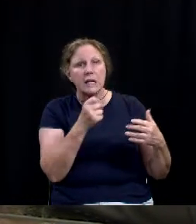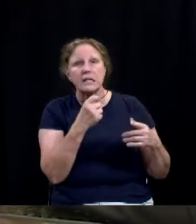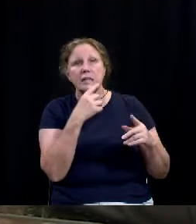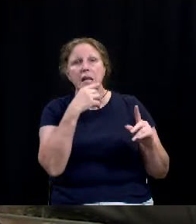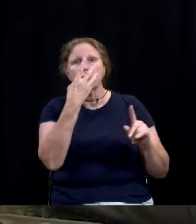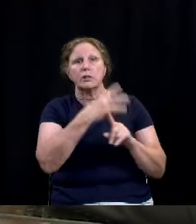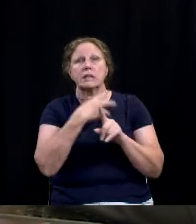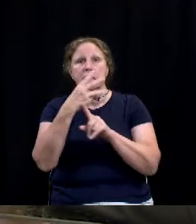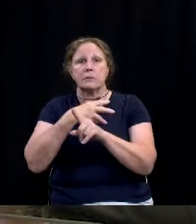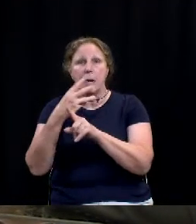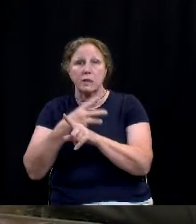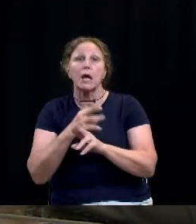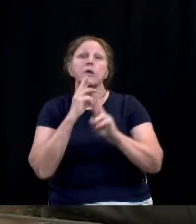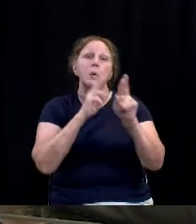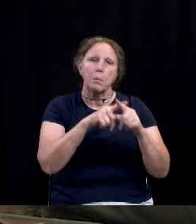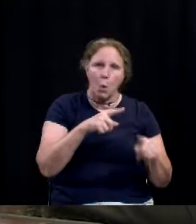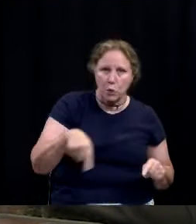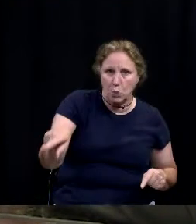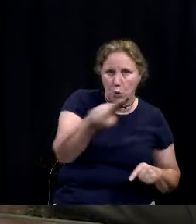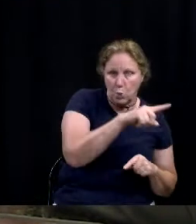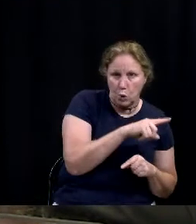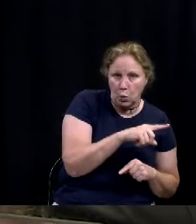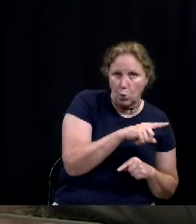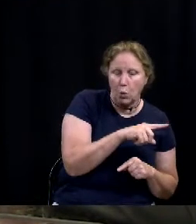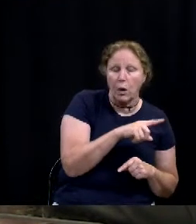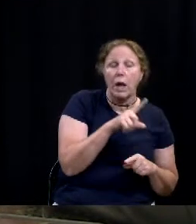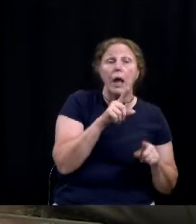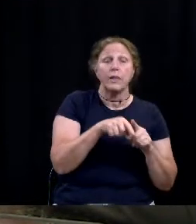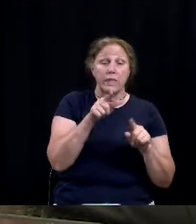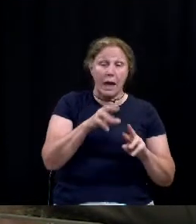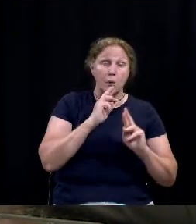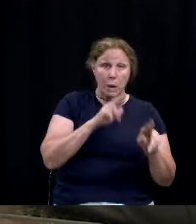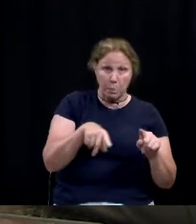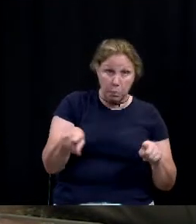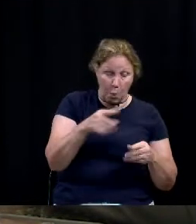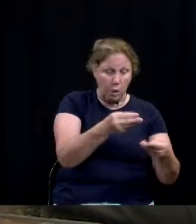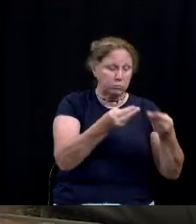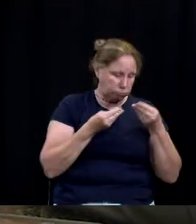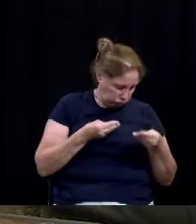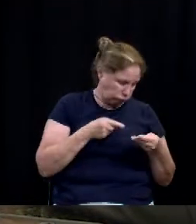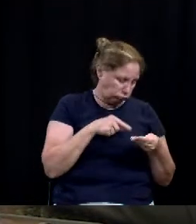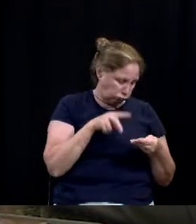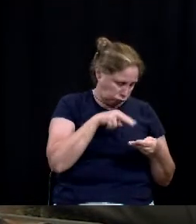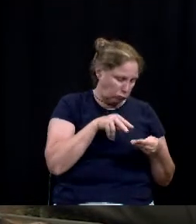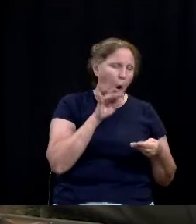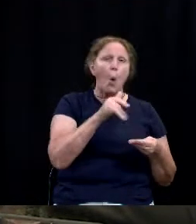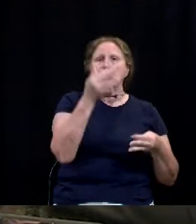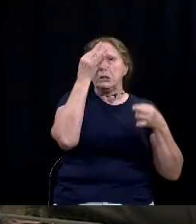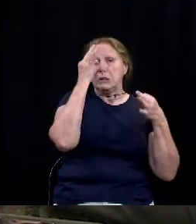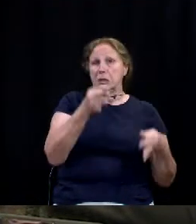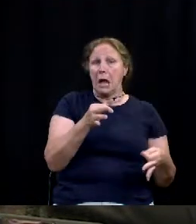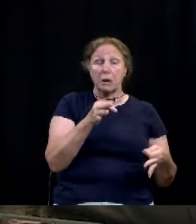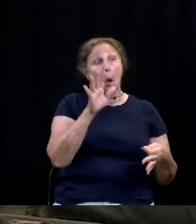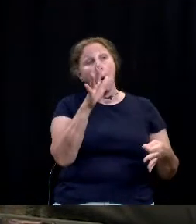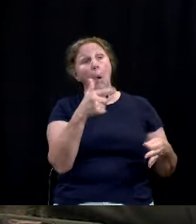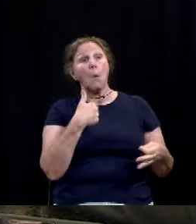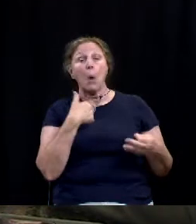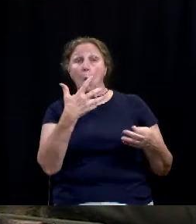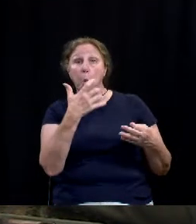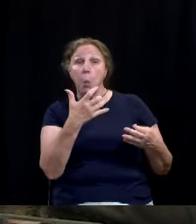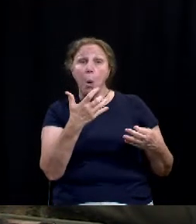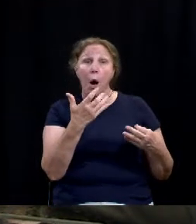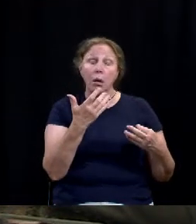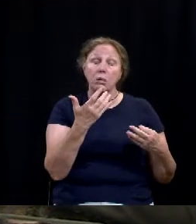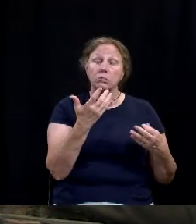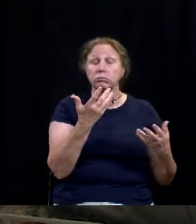provide a report to the council. And thereby, when you get that report, you can then make a determination as to whether or not you would like